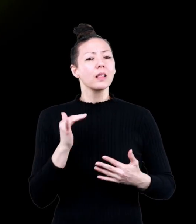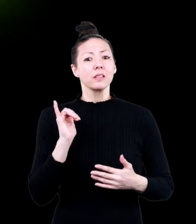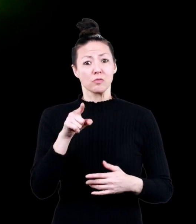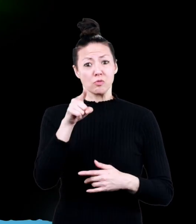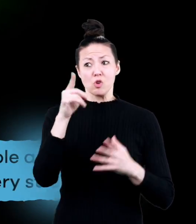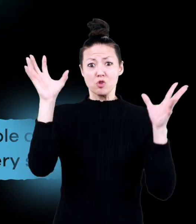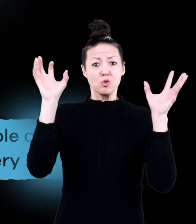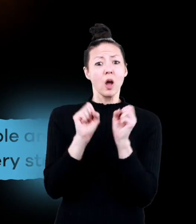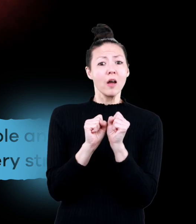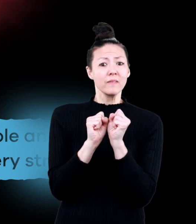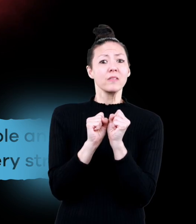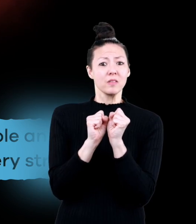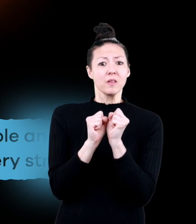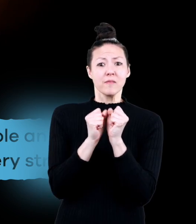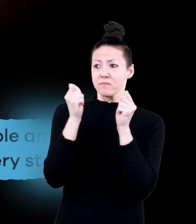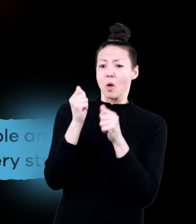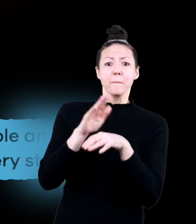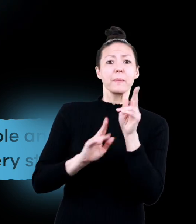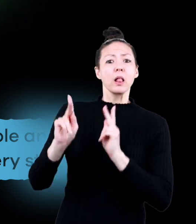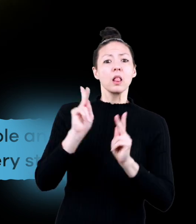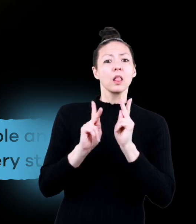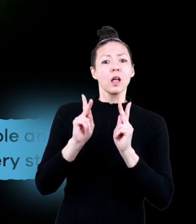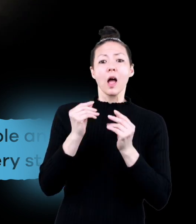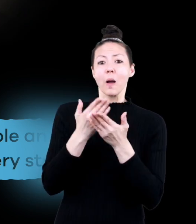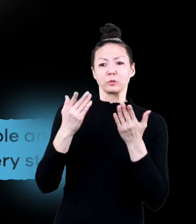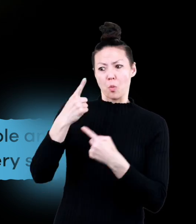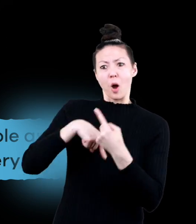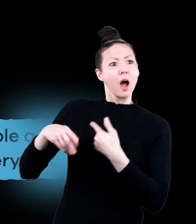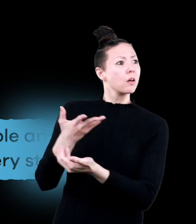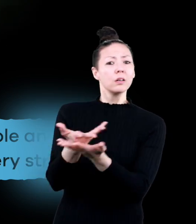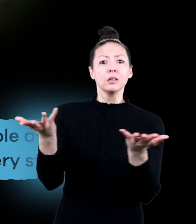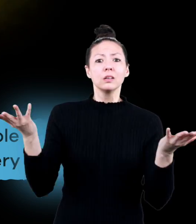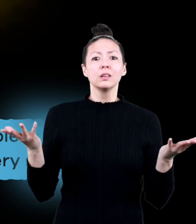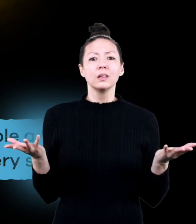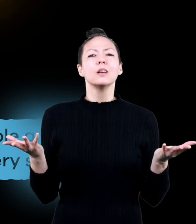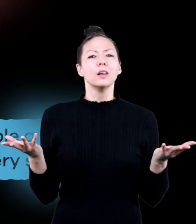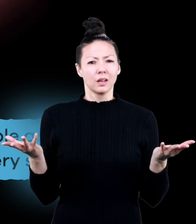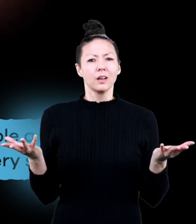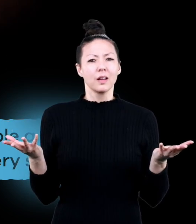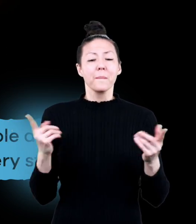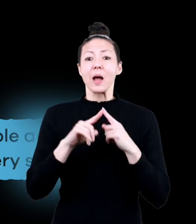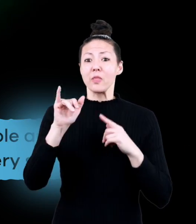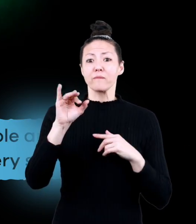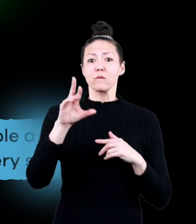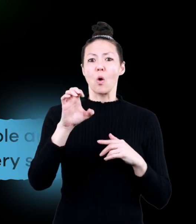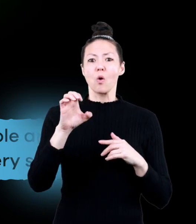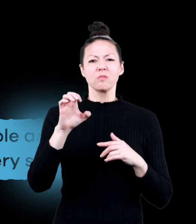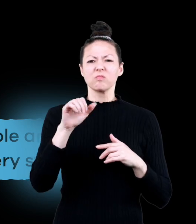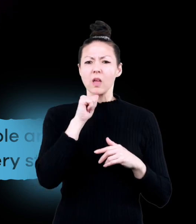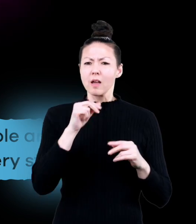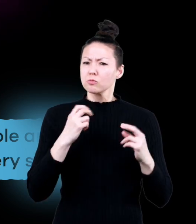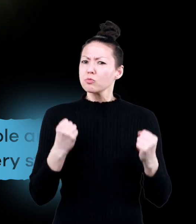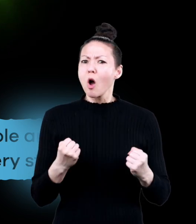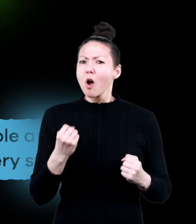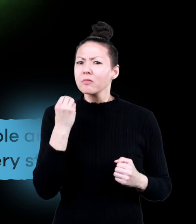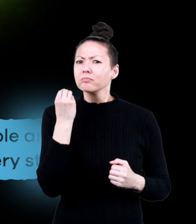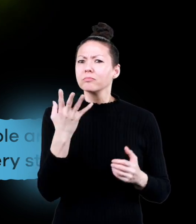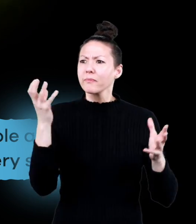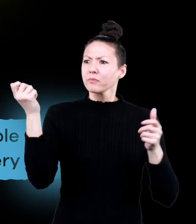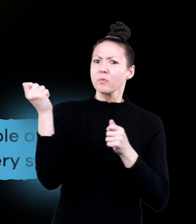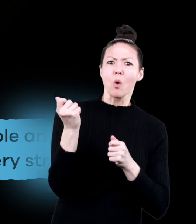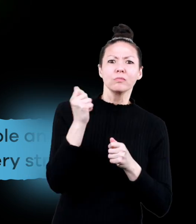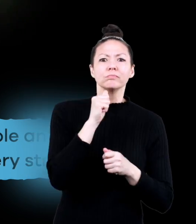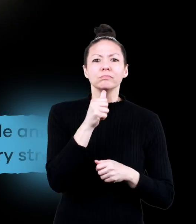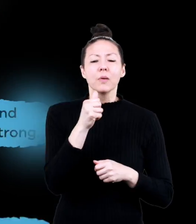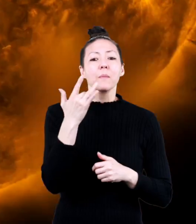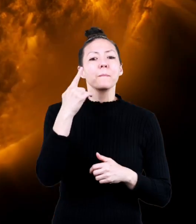fact. You exert a gravitational force on people and objects around you. But the force is not very